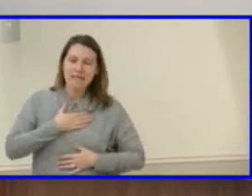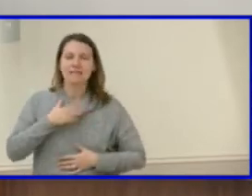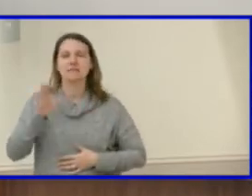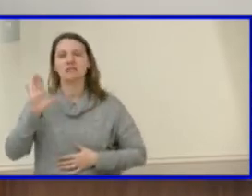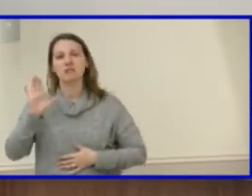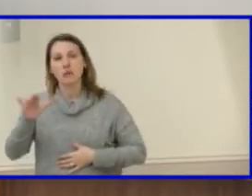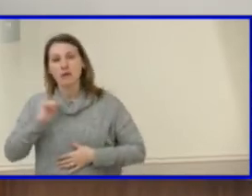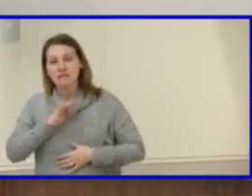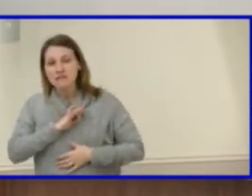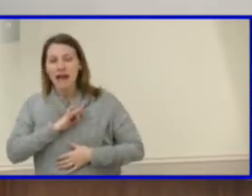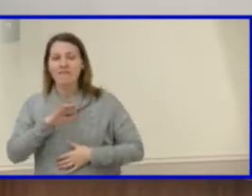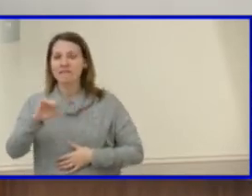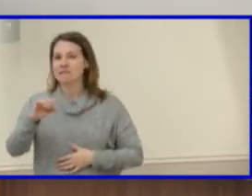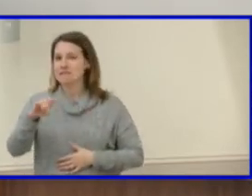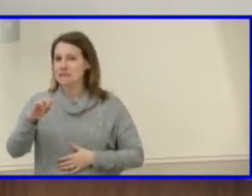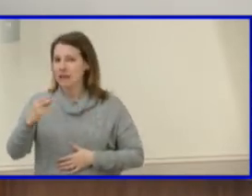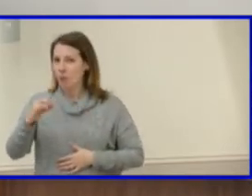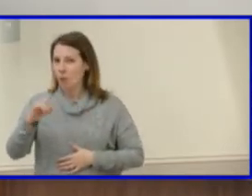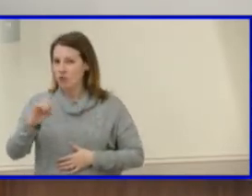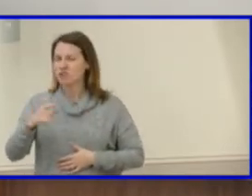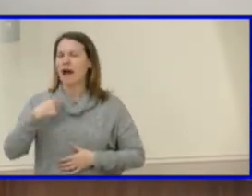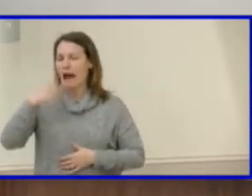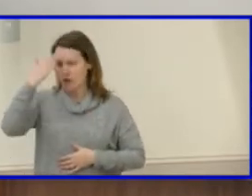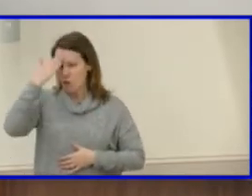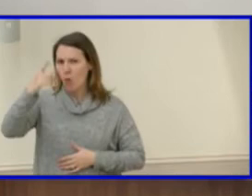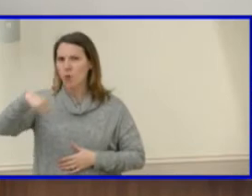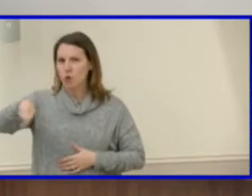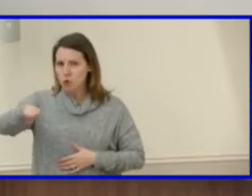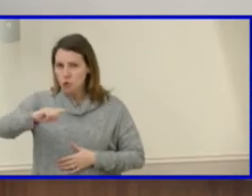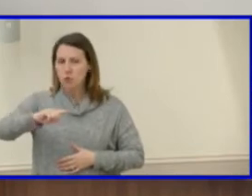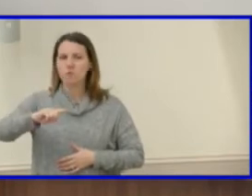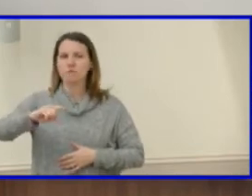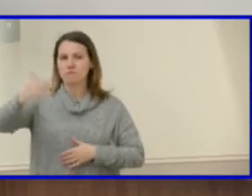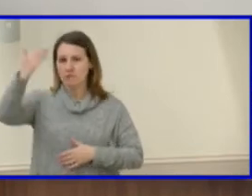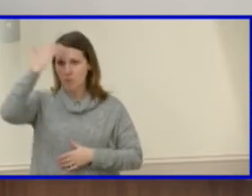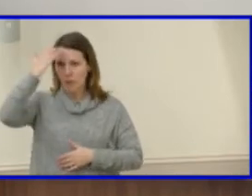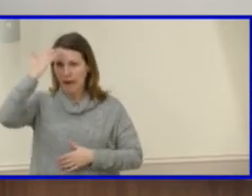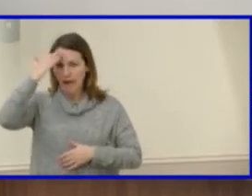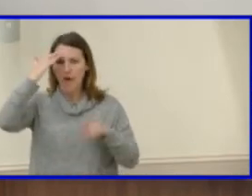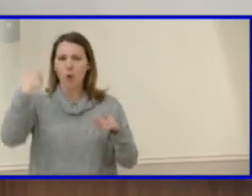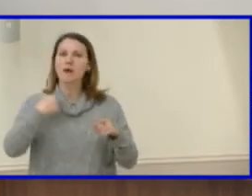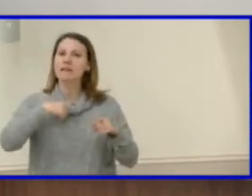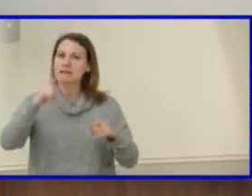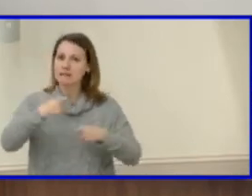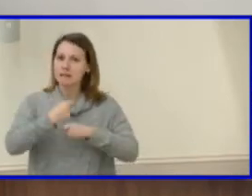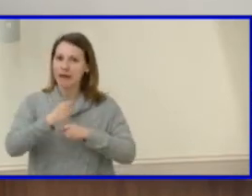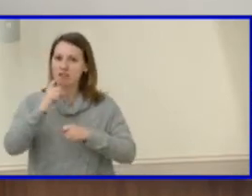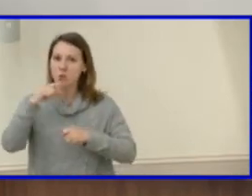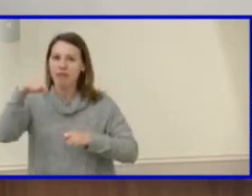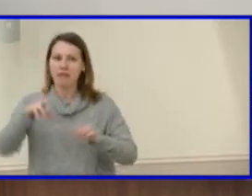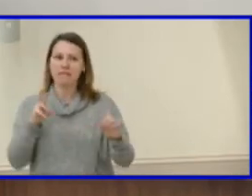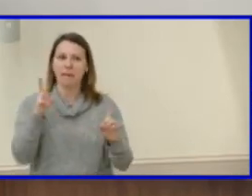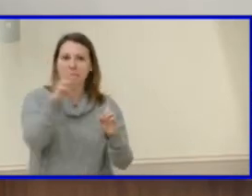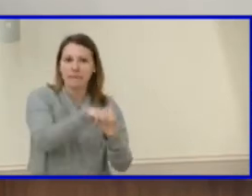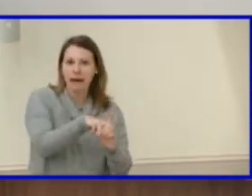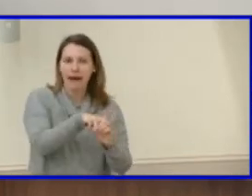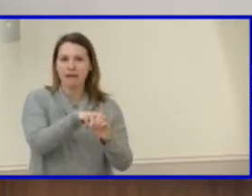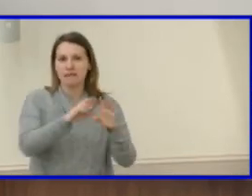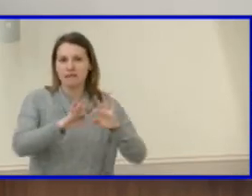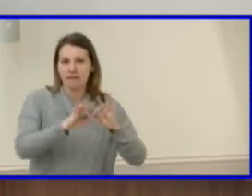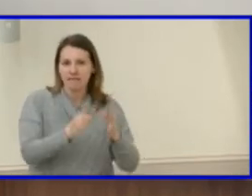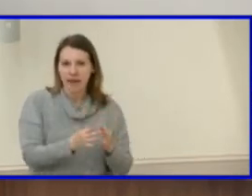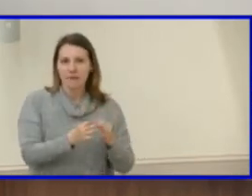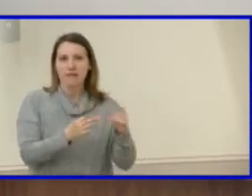that we're very conscious and we're very cognizant of the fact that we need to make it applicable and accessible and understandable so that our